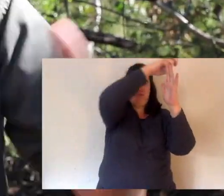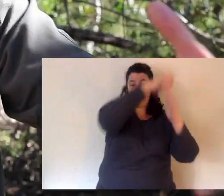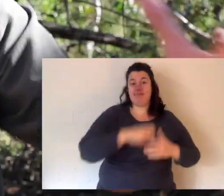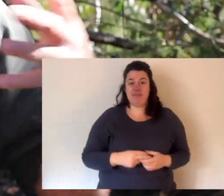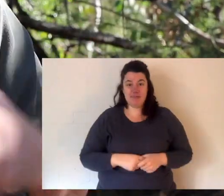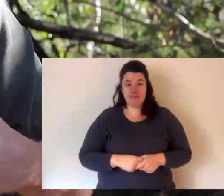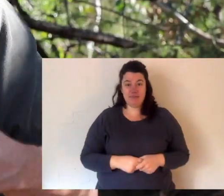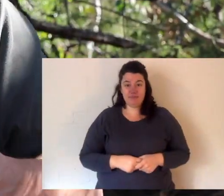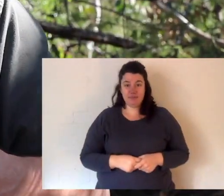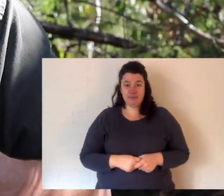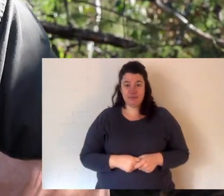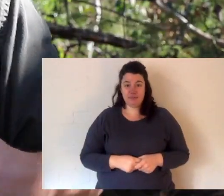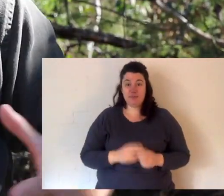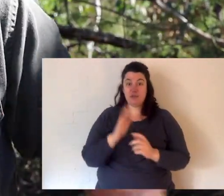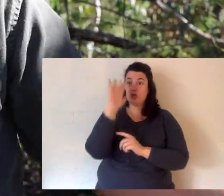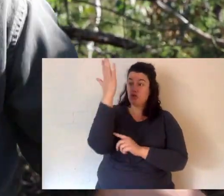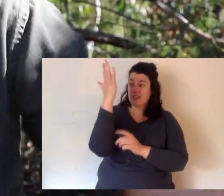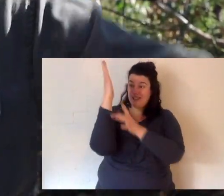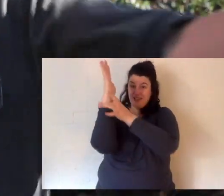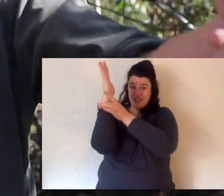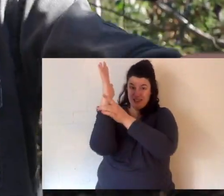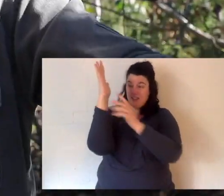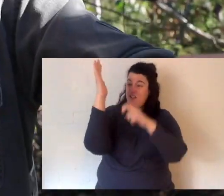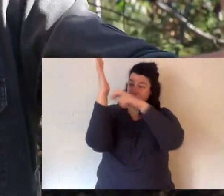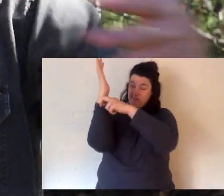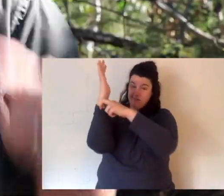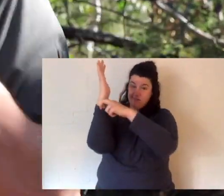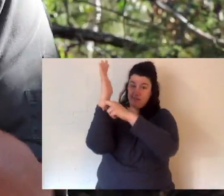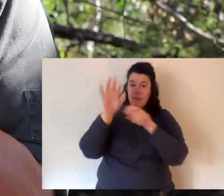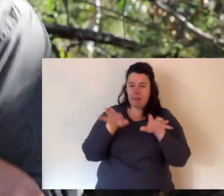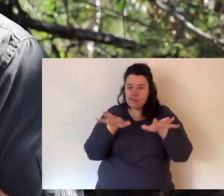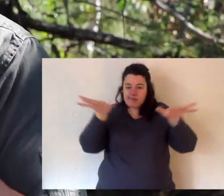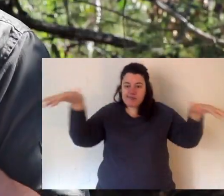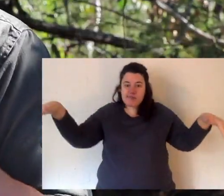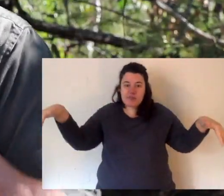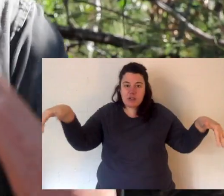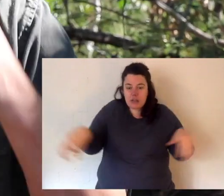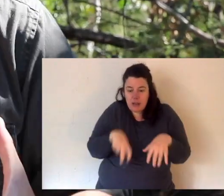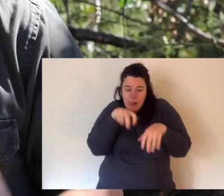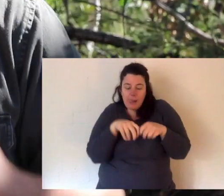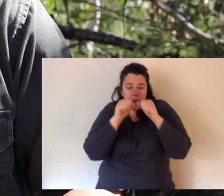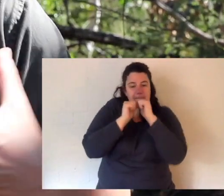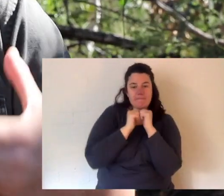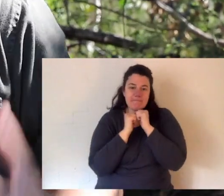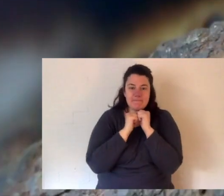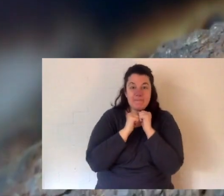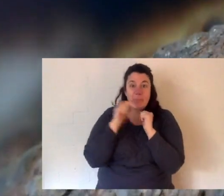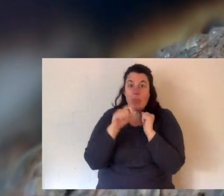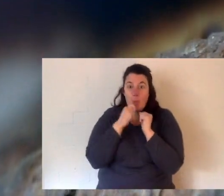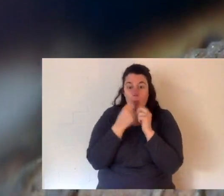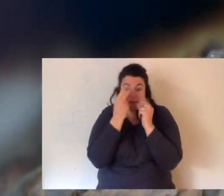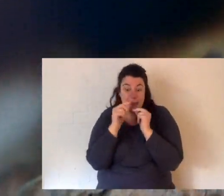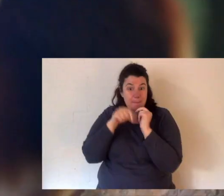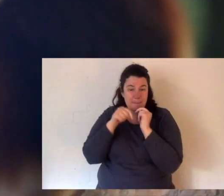near the core of the tree sometimes you'll have a big mass of ferns and the tree kangaroo can just tuck in and that's where they'll shelter and sleep.